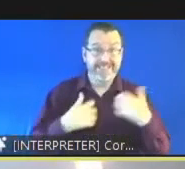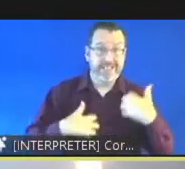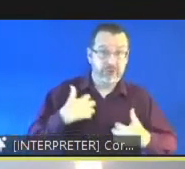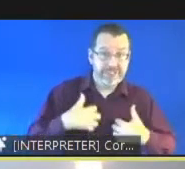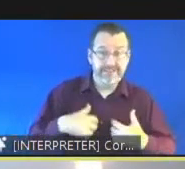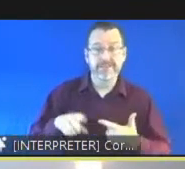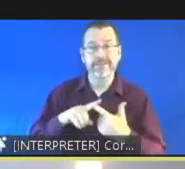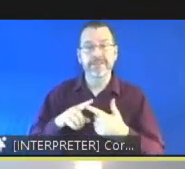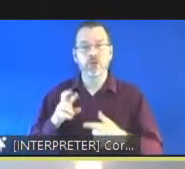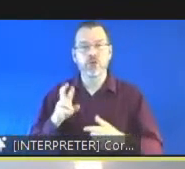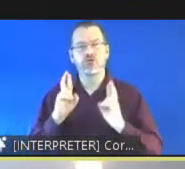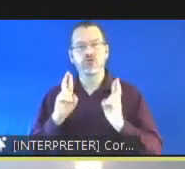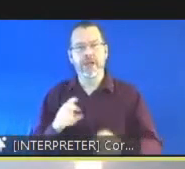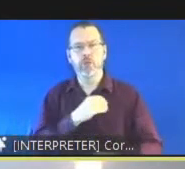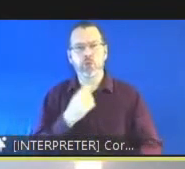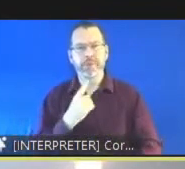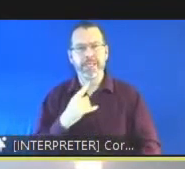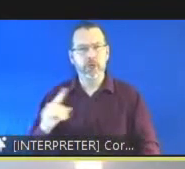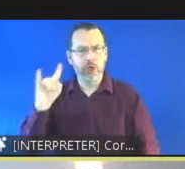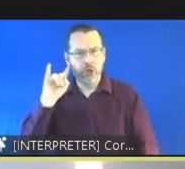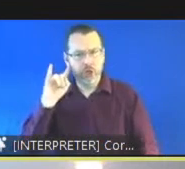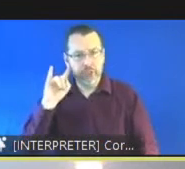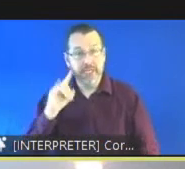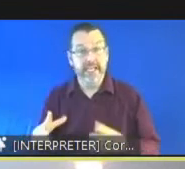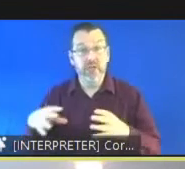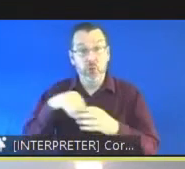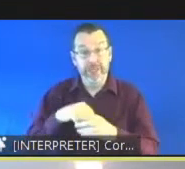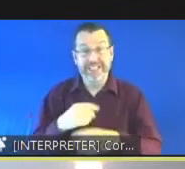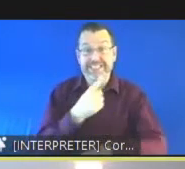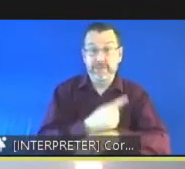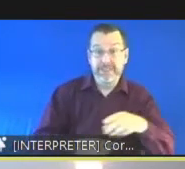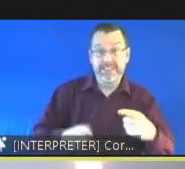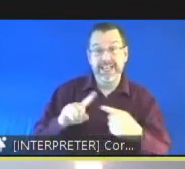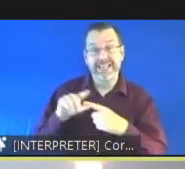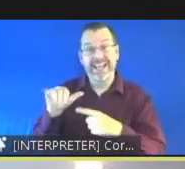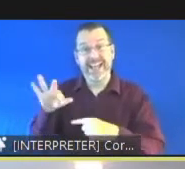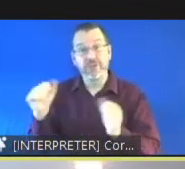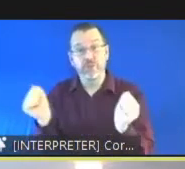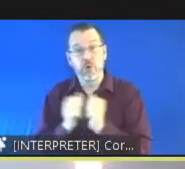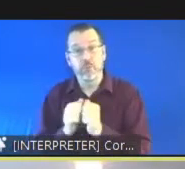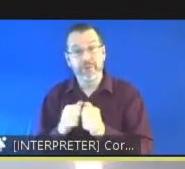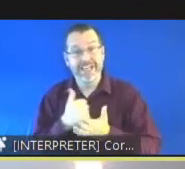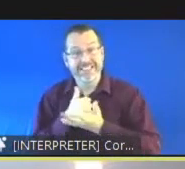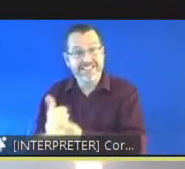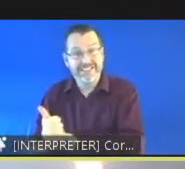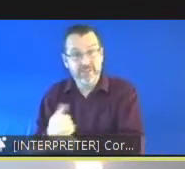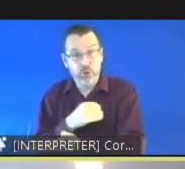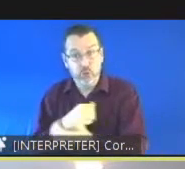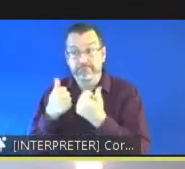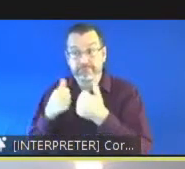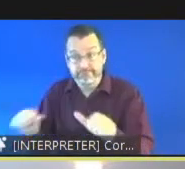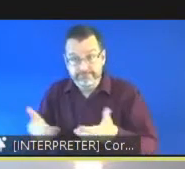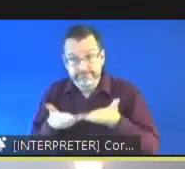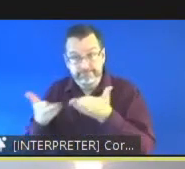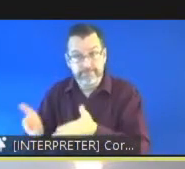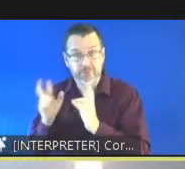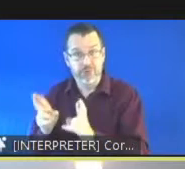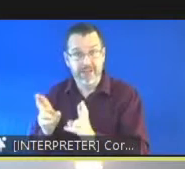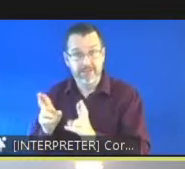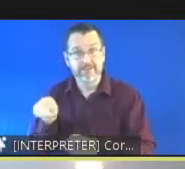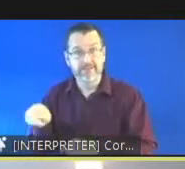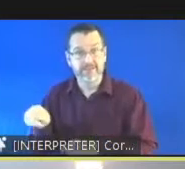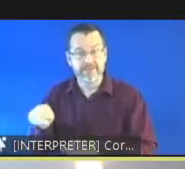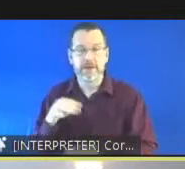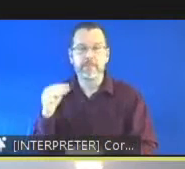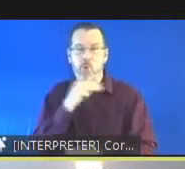including disability and age-appropriate assistance to realize that right and those concepts really frame the remarks i'll make in relation to the practice